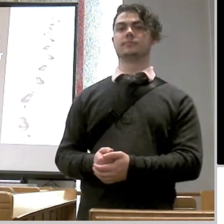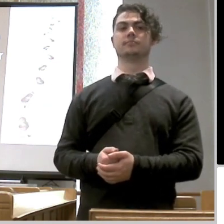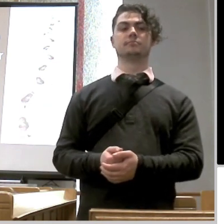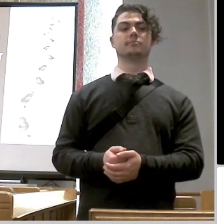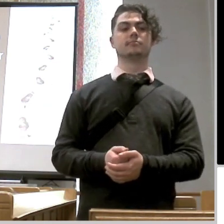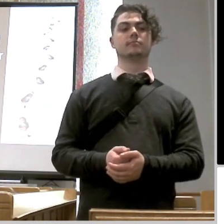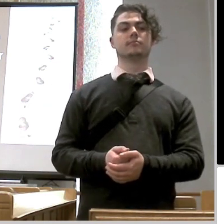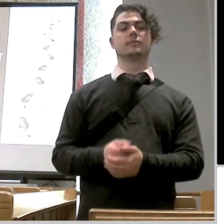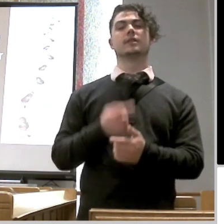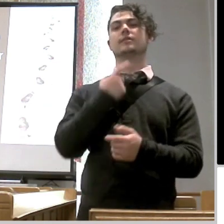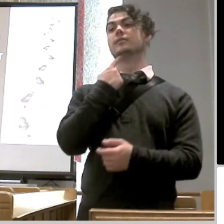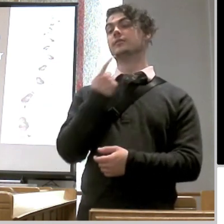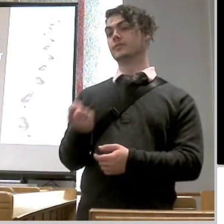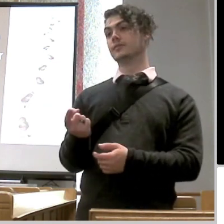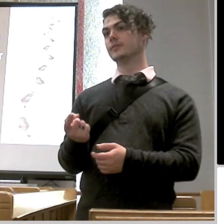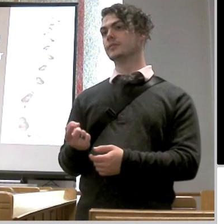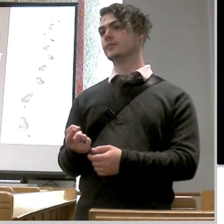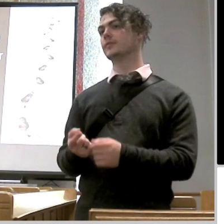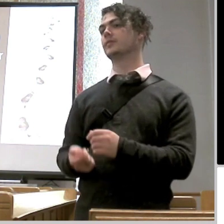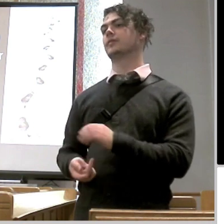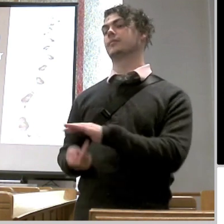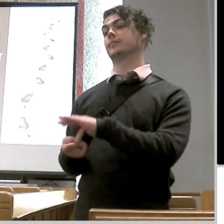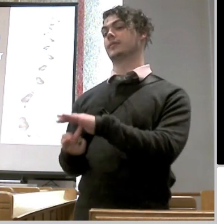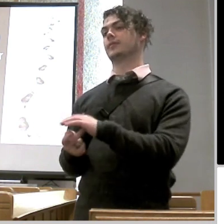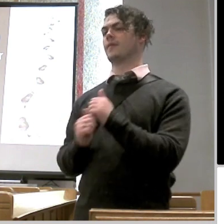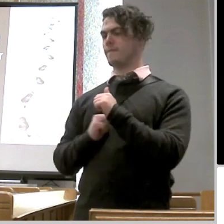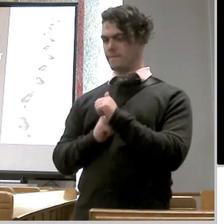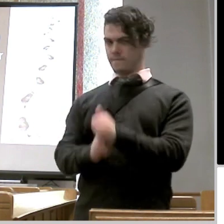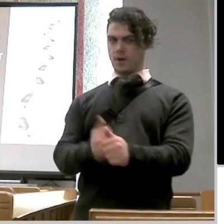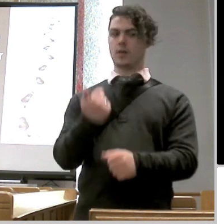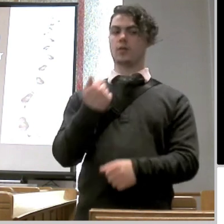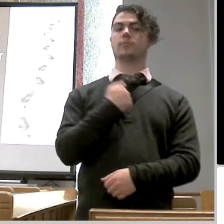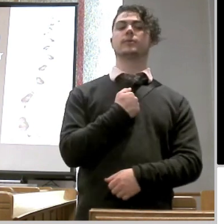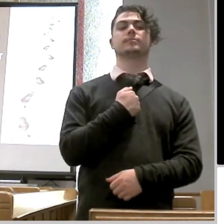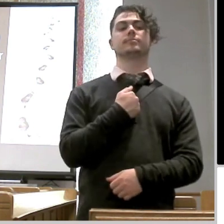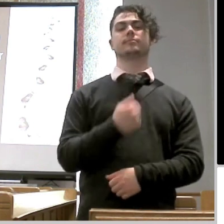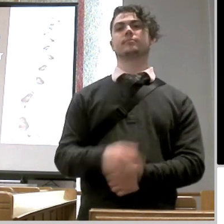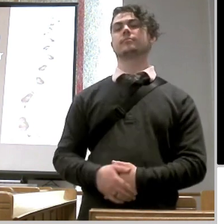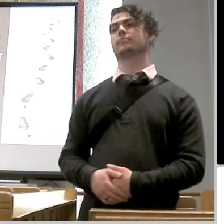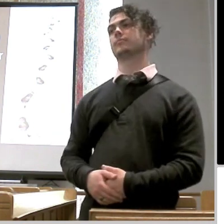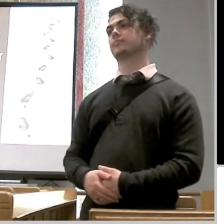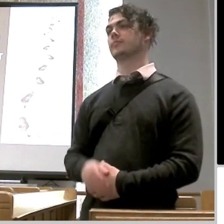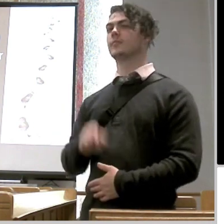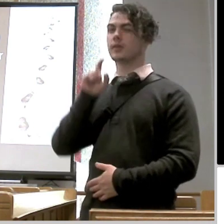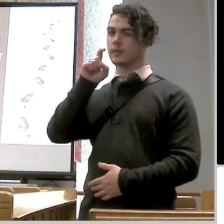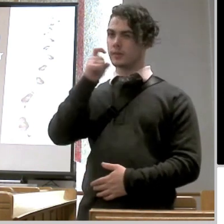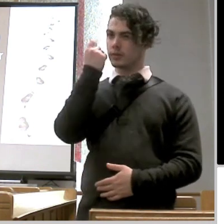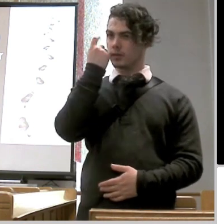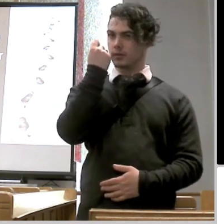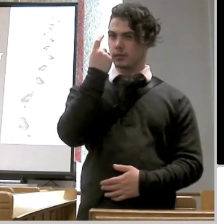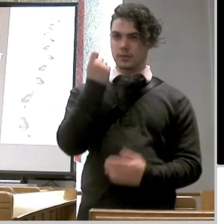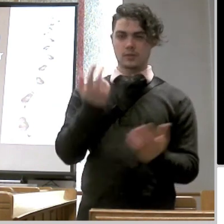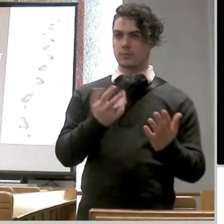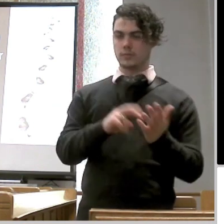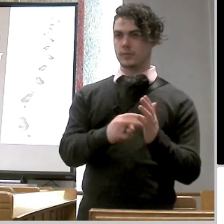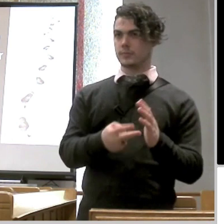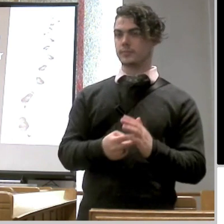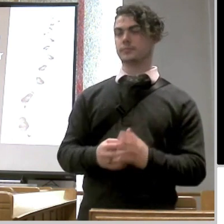way you're gonna go out and he says then he said follow me i want you to understand what has happened here